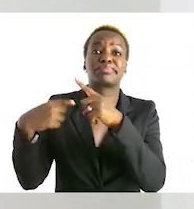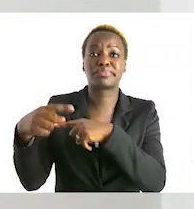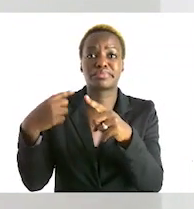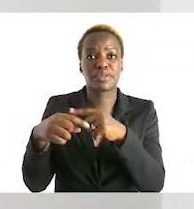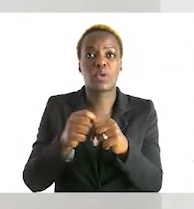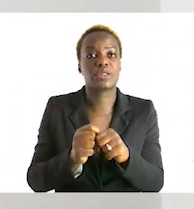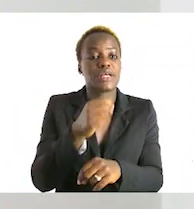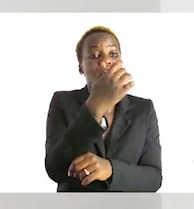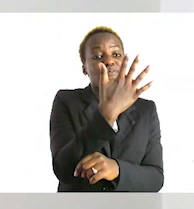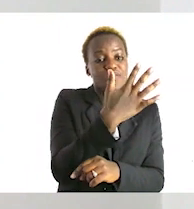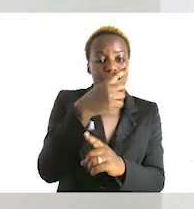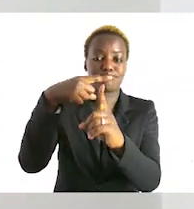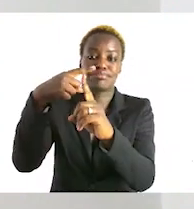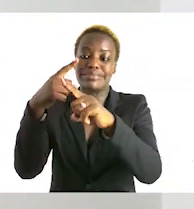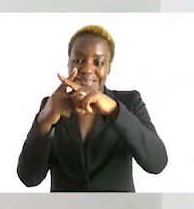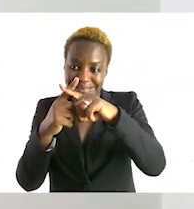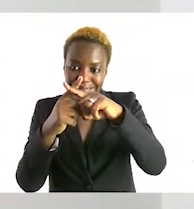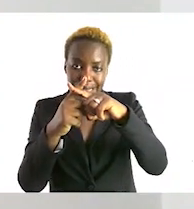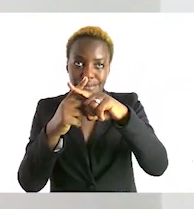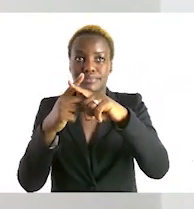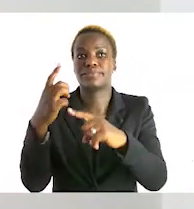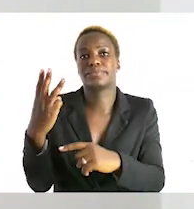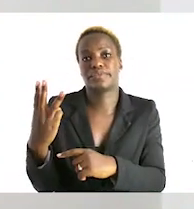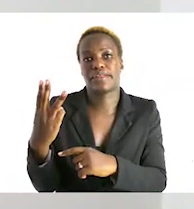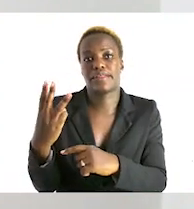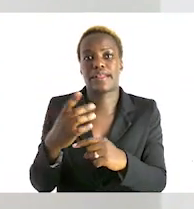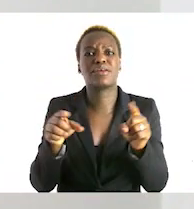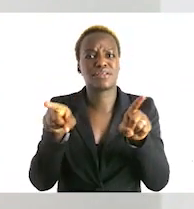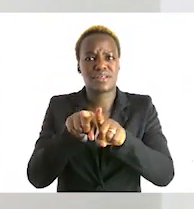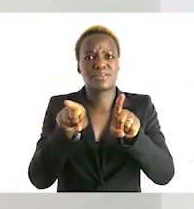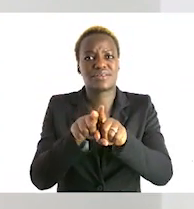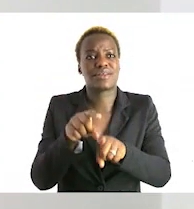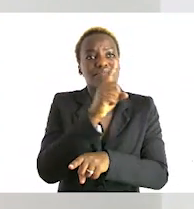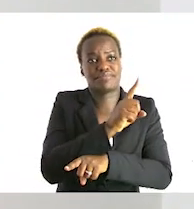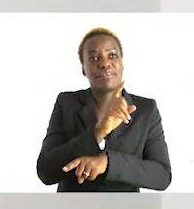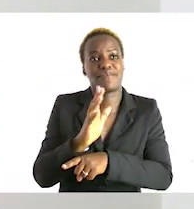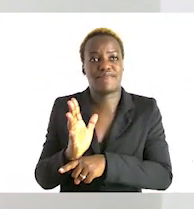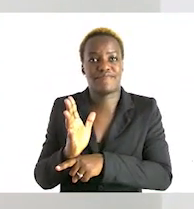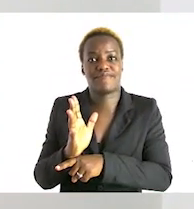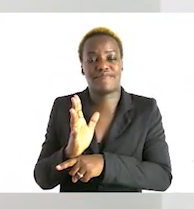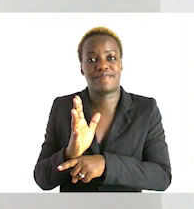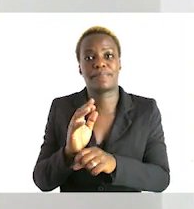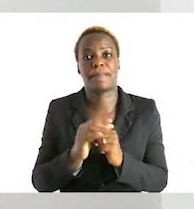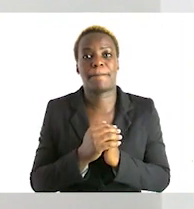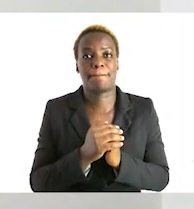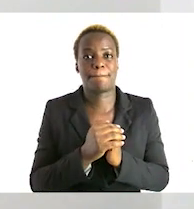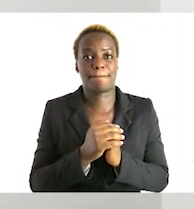boxes or five groups of three will still give us the total of a 15